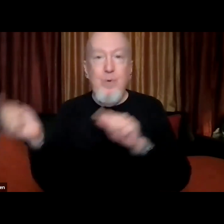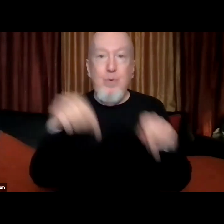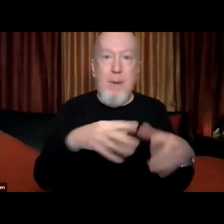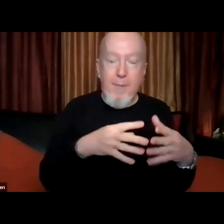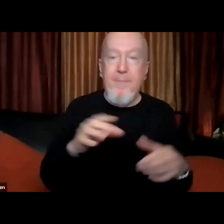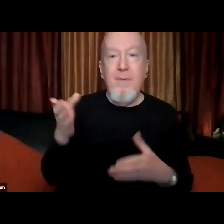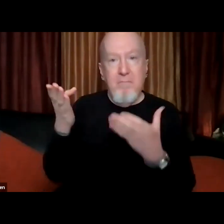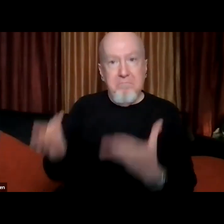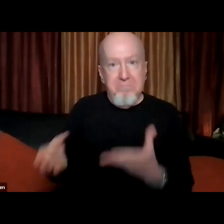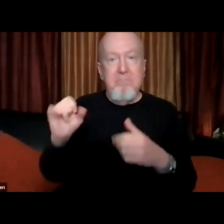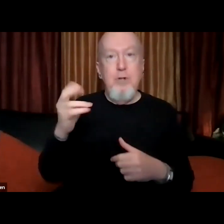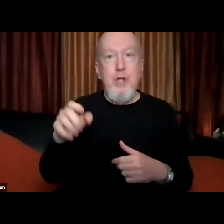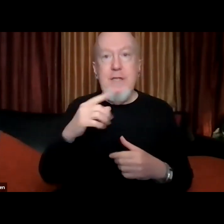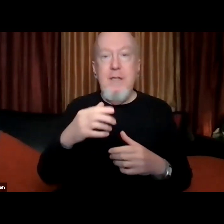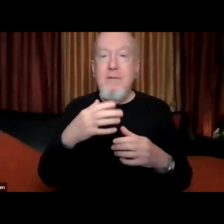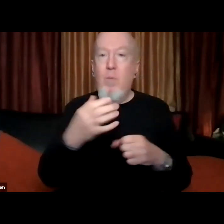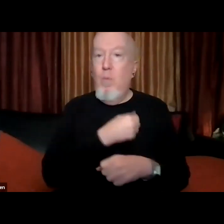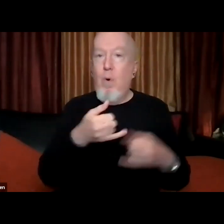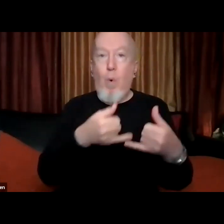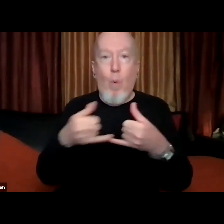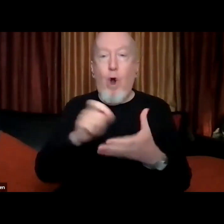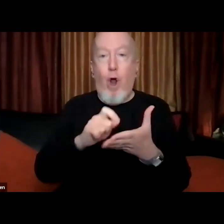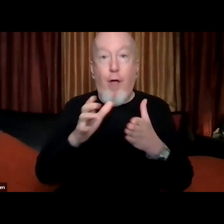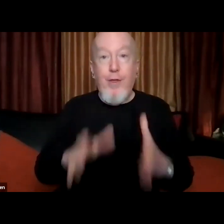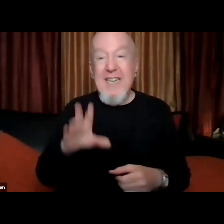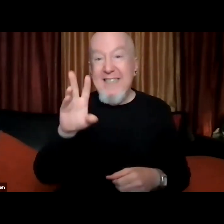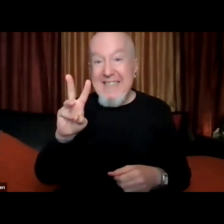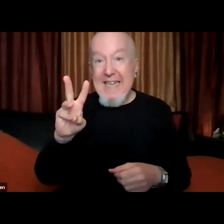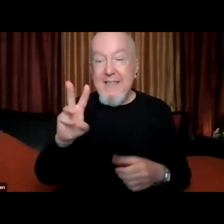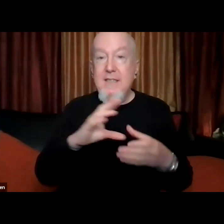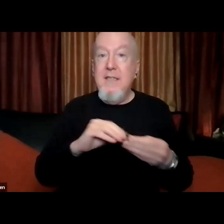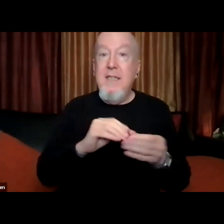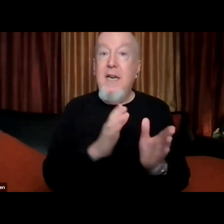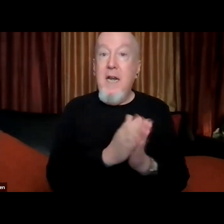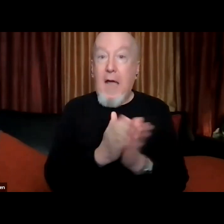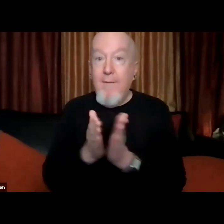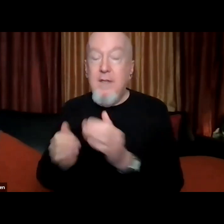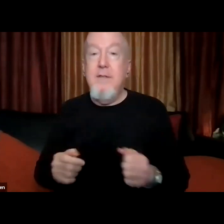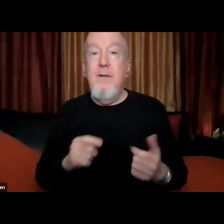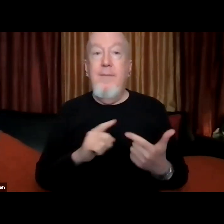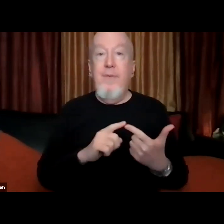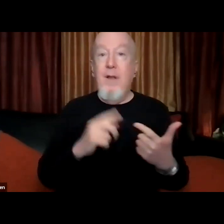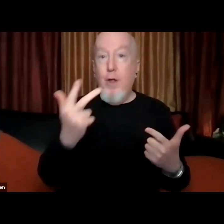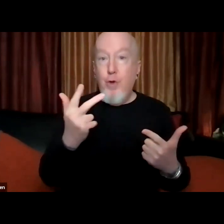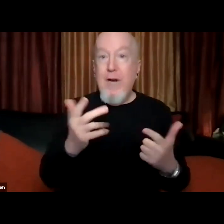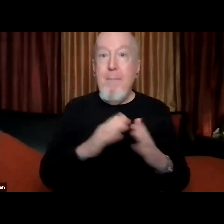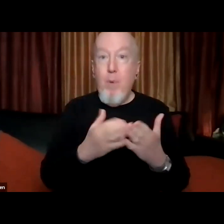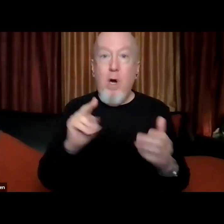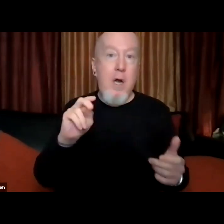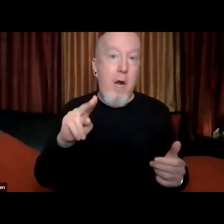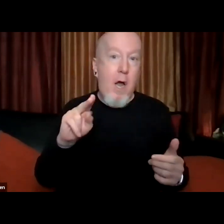is an award-winning author of six novels three books of non-fiction